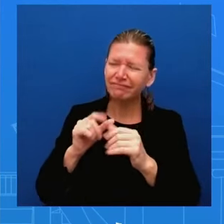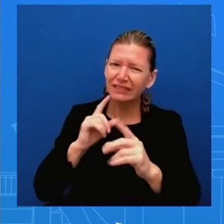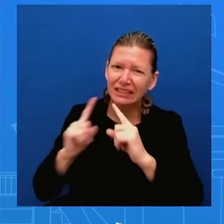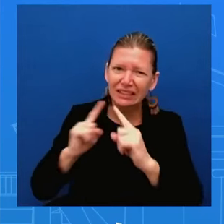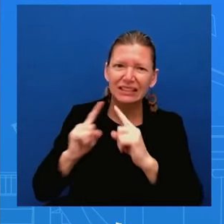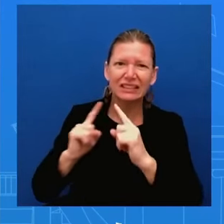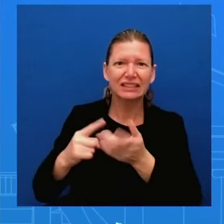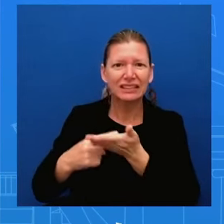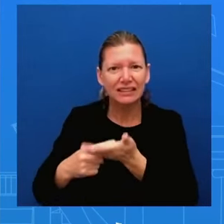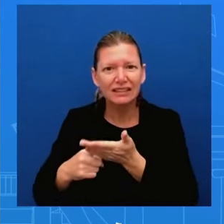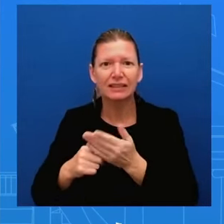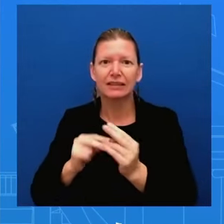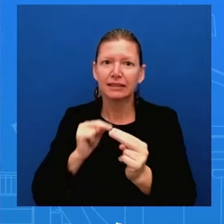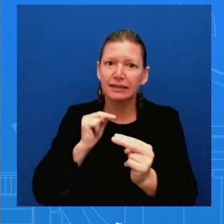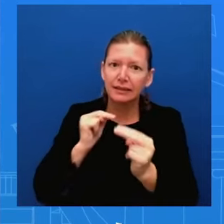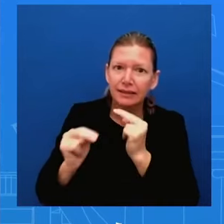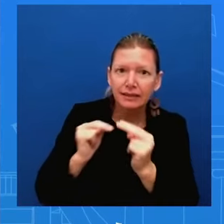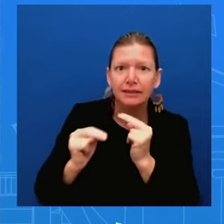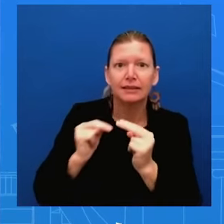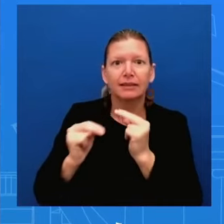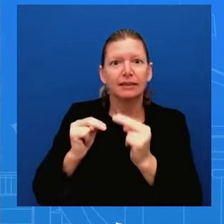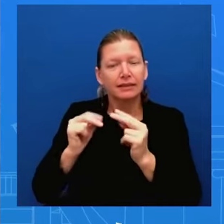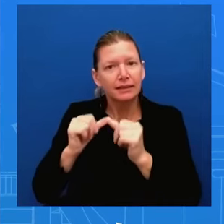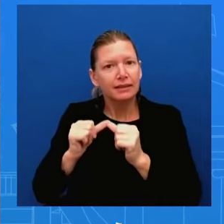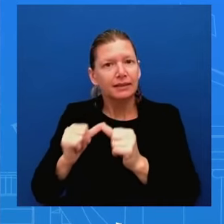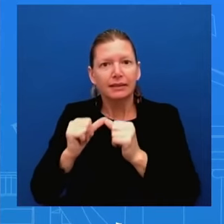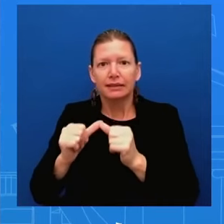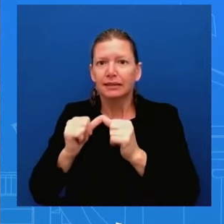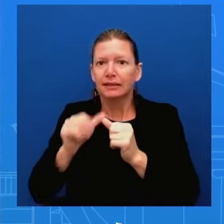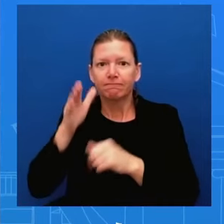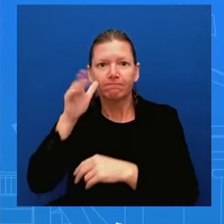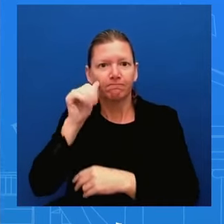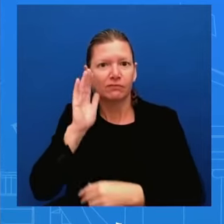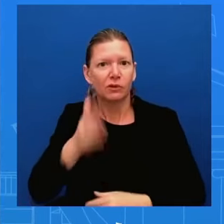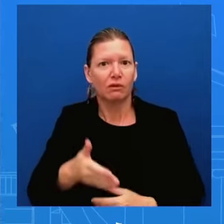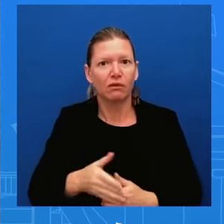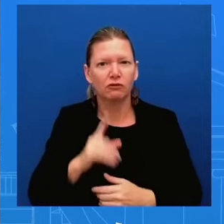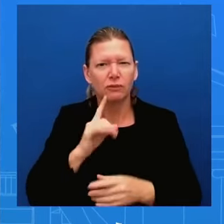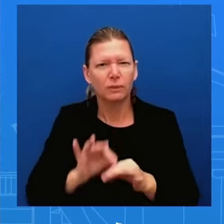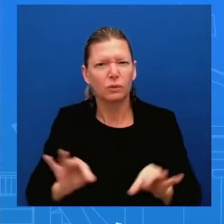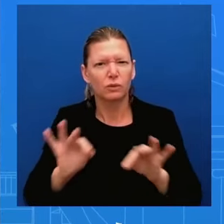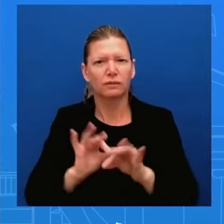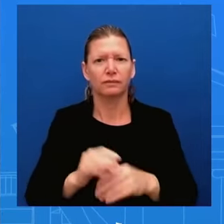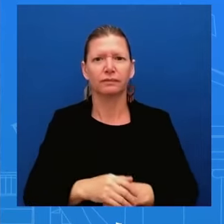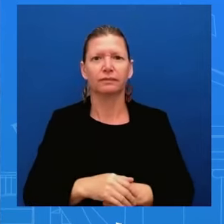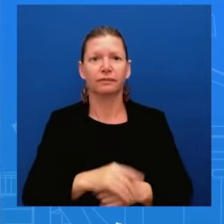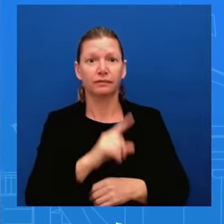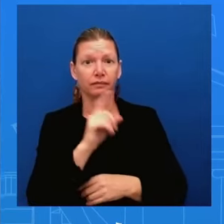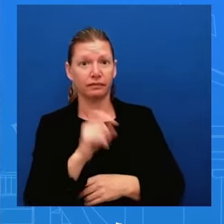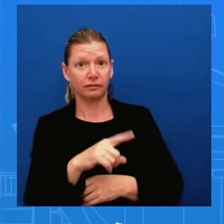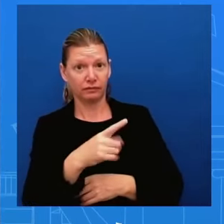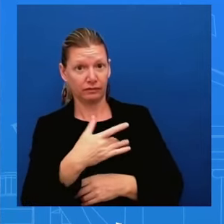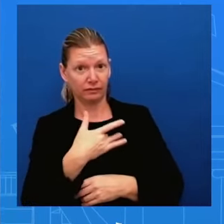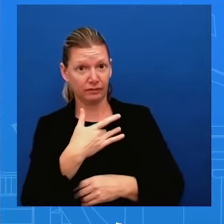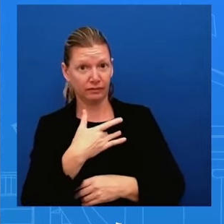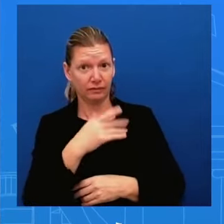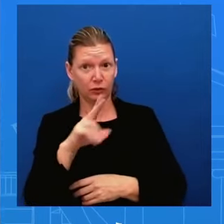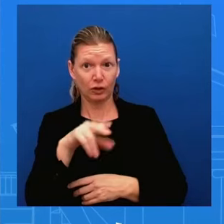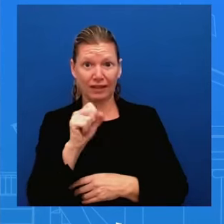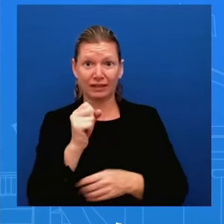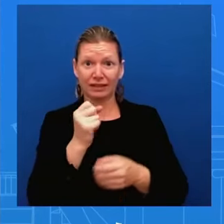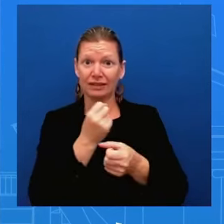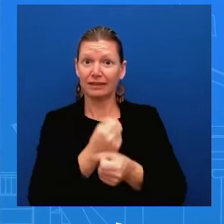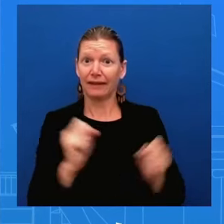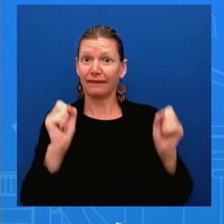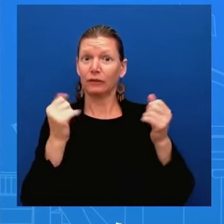talks do you think the u.s is safer today than it was seven months ago considering the rage and the questioning from